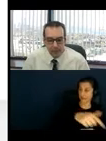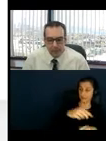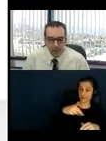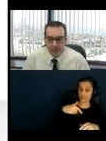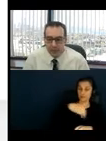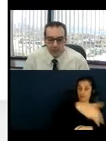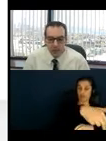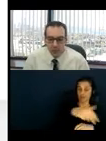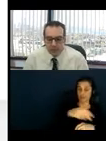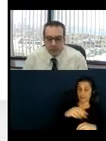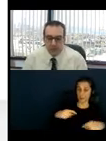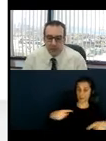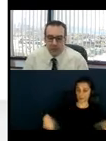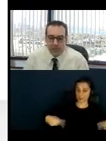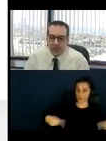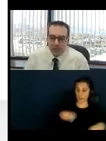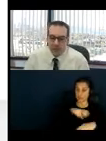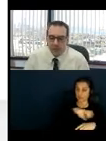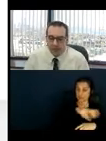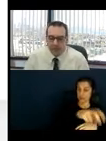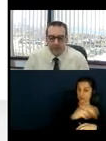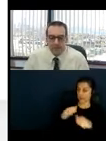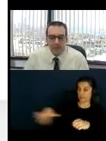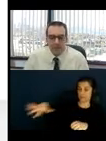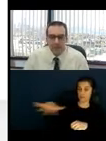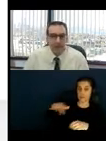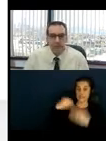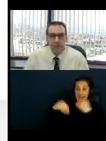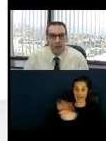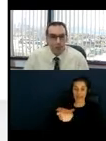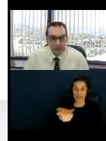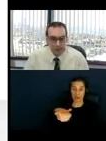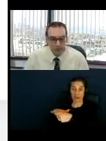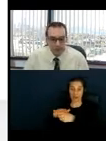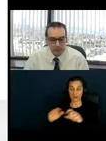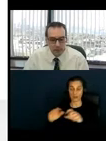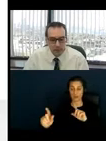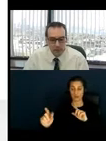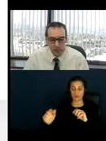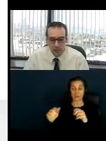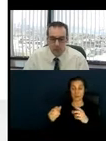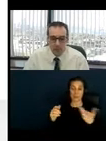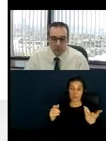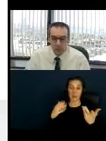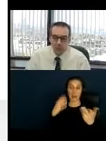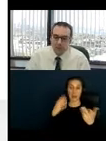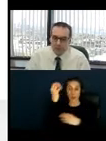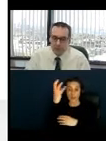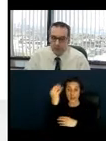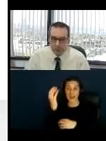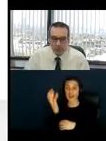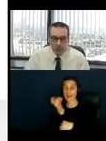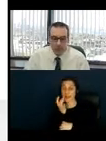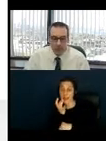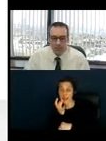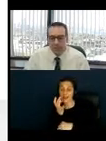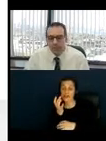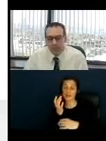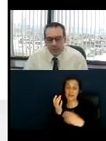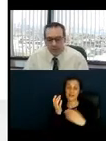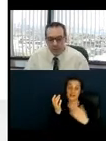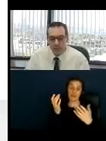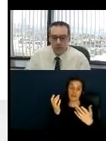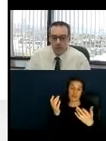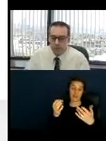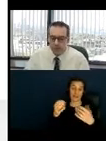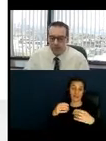Are there extension cords laid across the sidewalk for lights, fans, or terminals? Those loose cords can be tripping hazards and need to